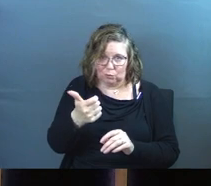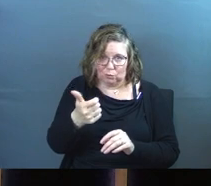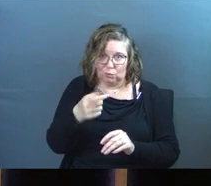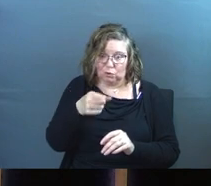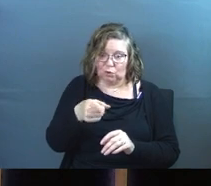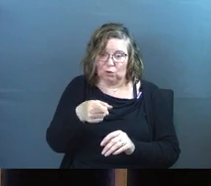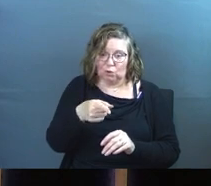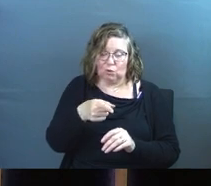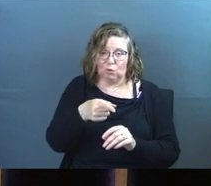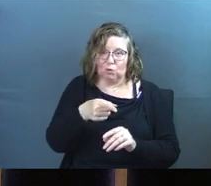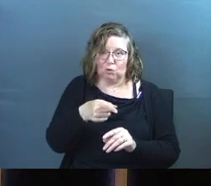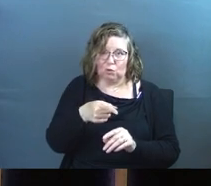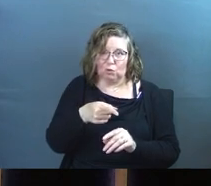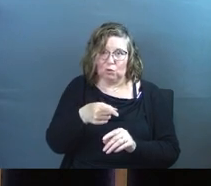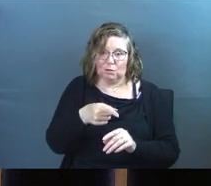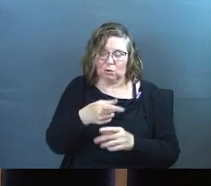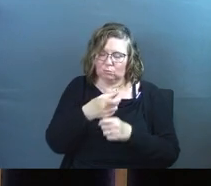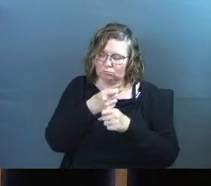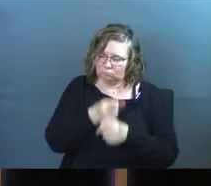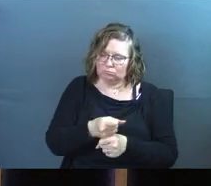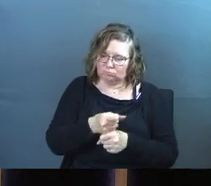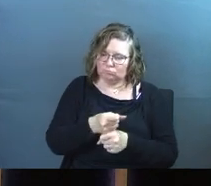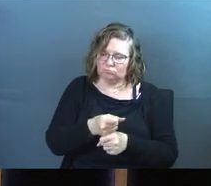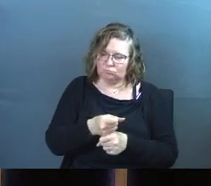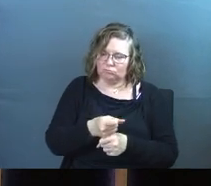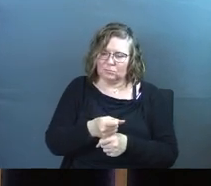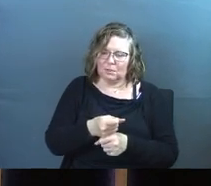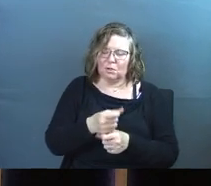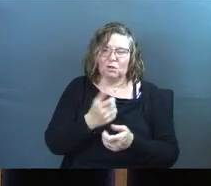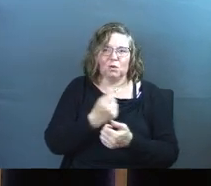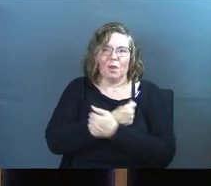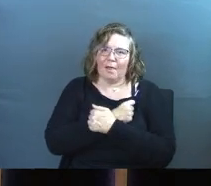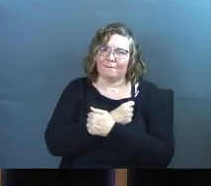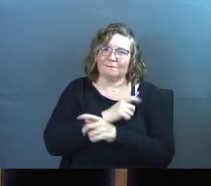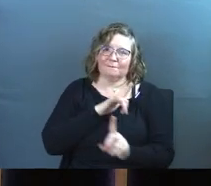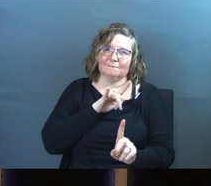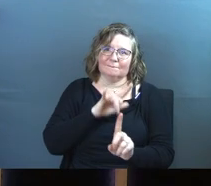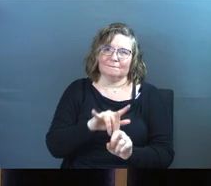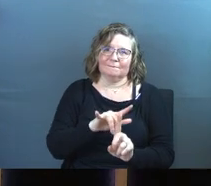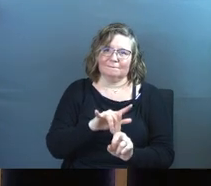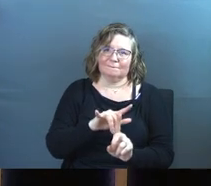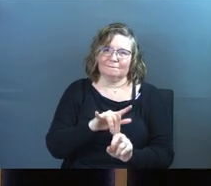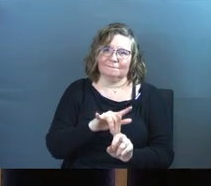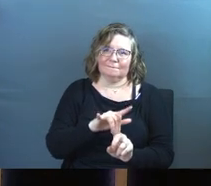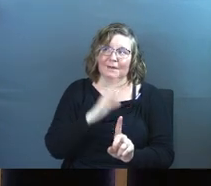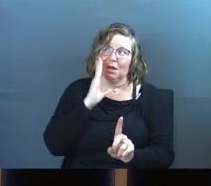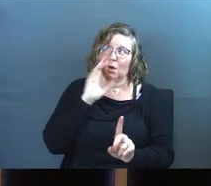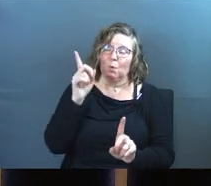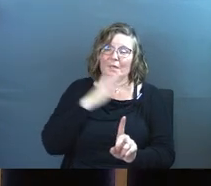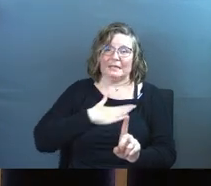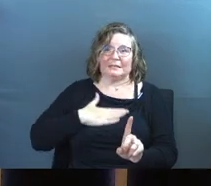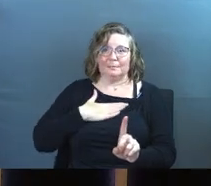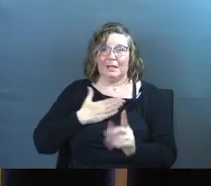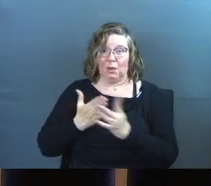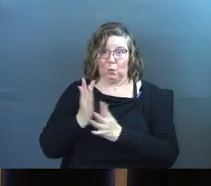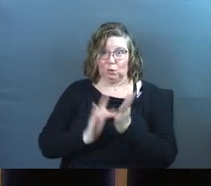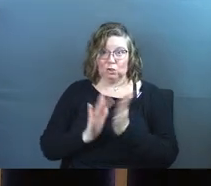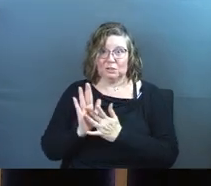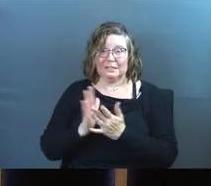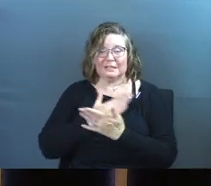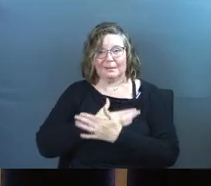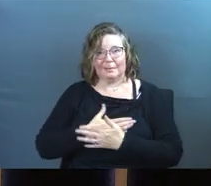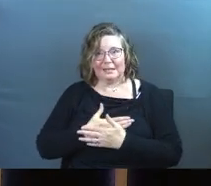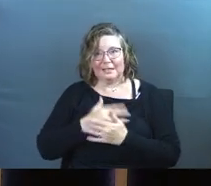You're just solid and secure in it. You get to be loved. And you get to know He's pleased through Jesus.